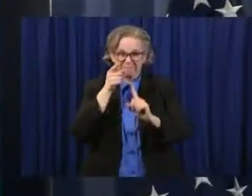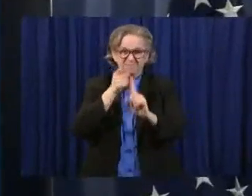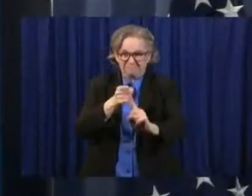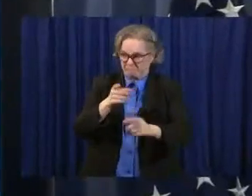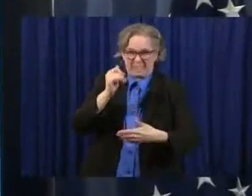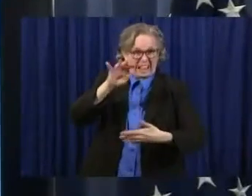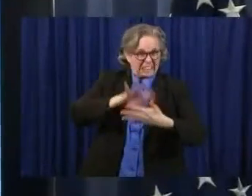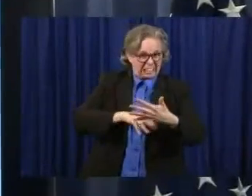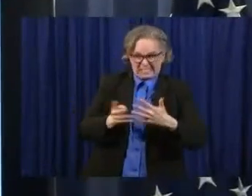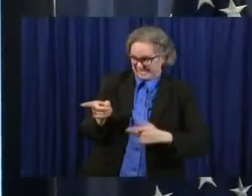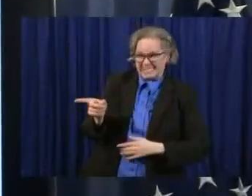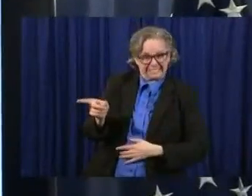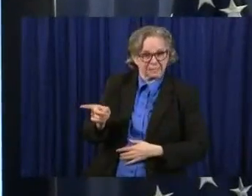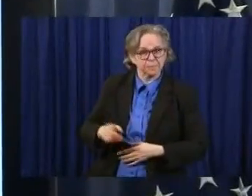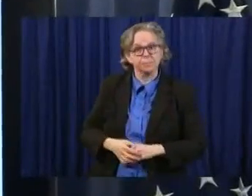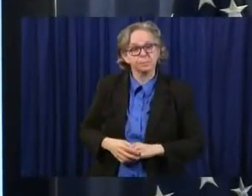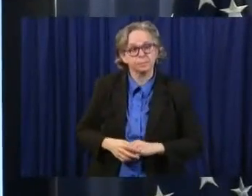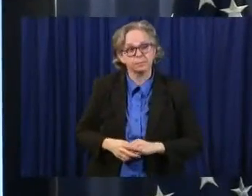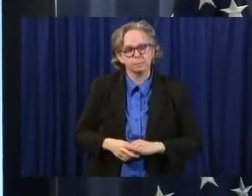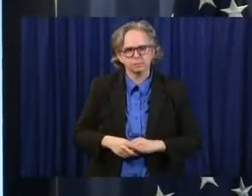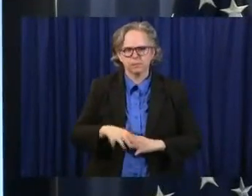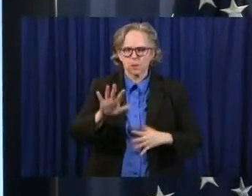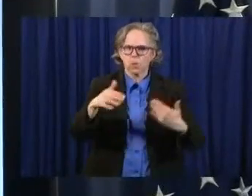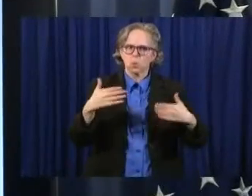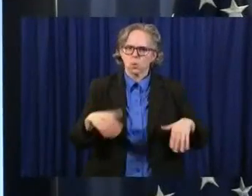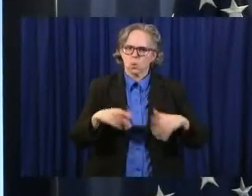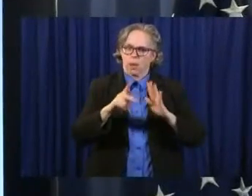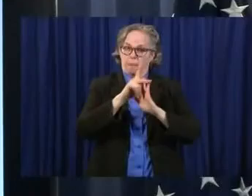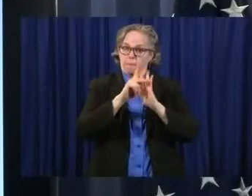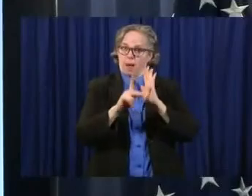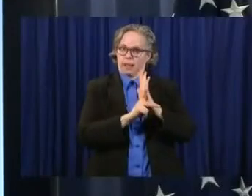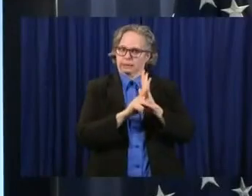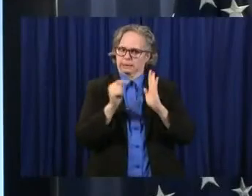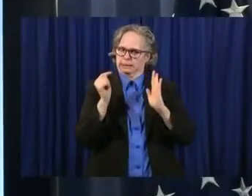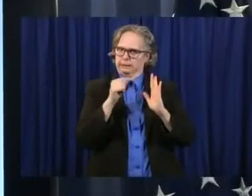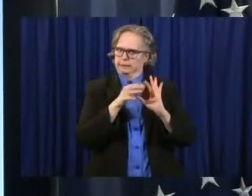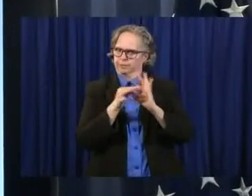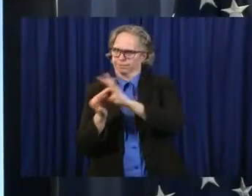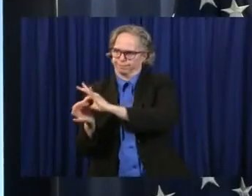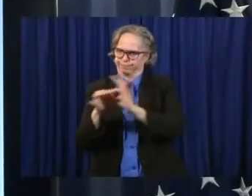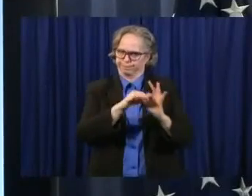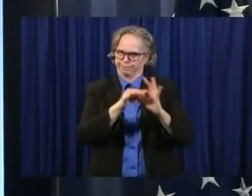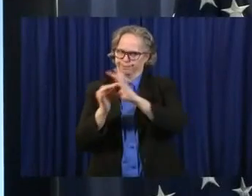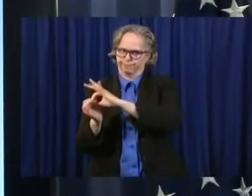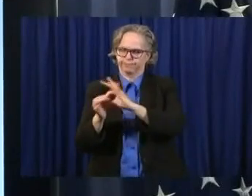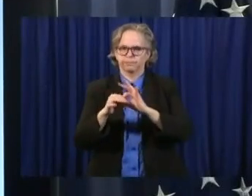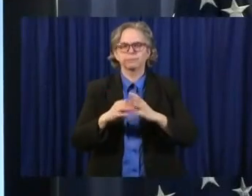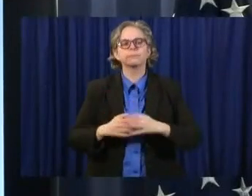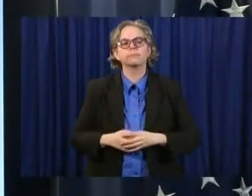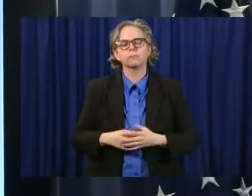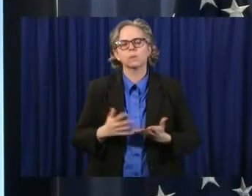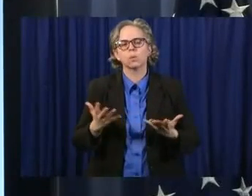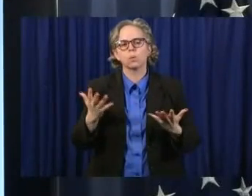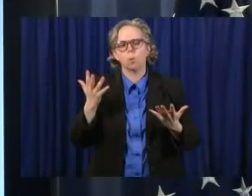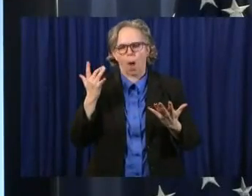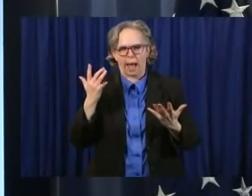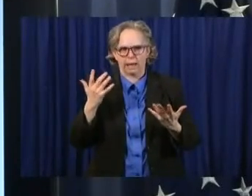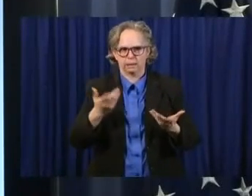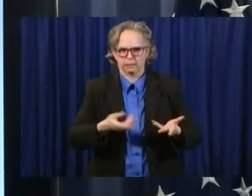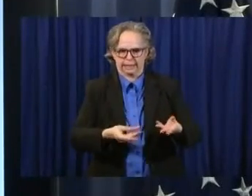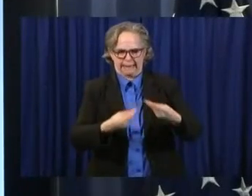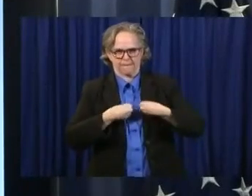the policy, and this is going to provide a lot more testing around the state of Ohio.